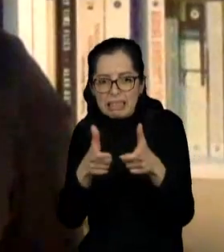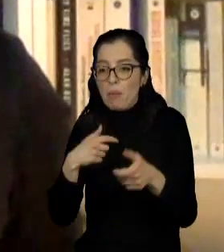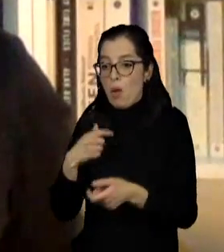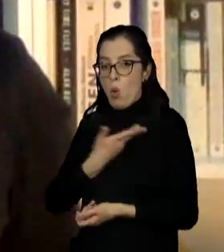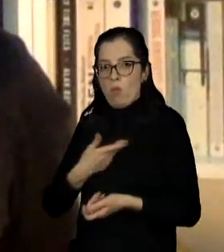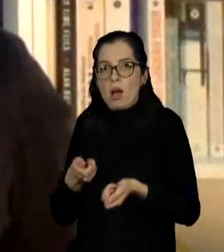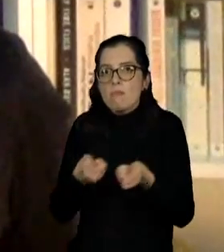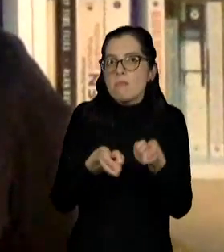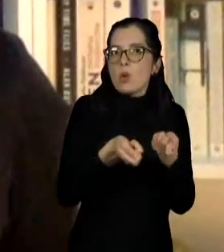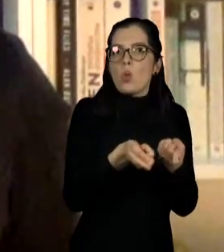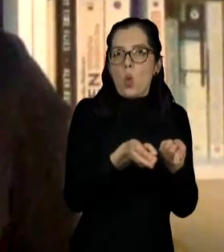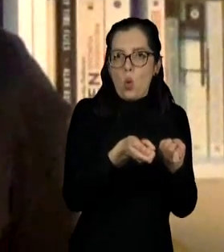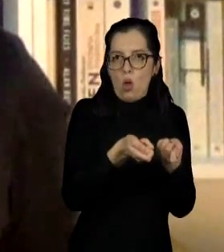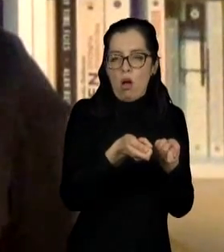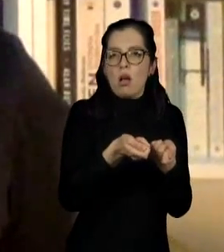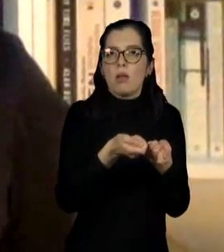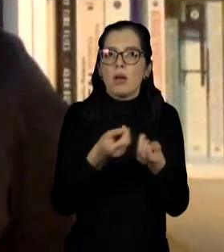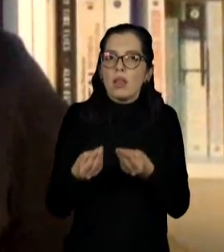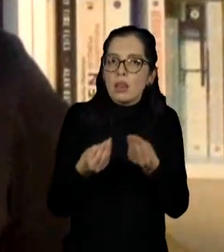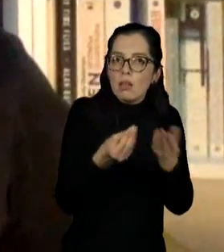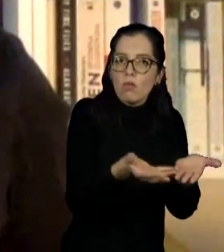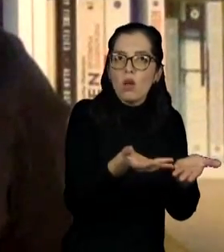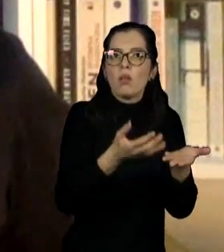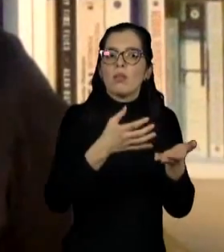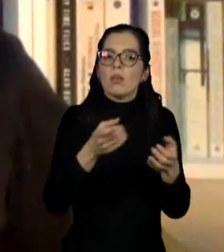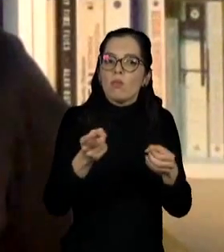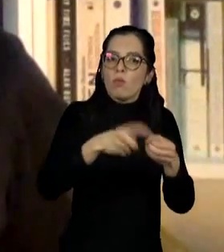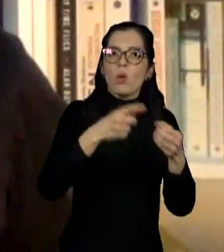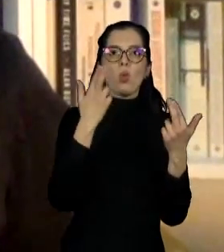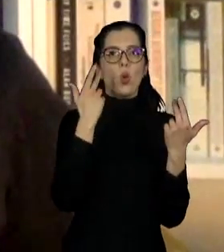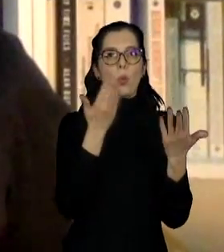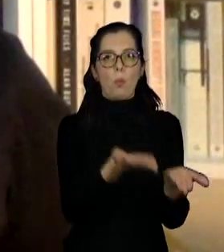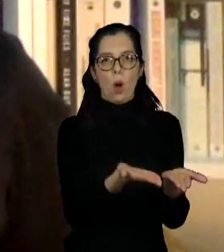allow us to return it back to its normal state with a little bit of slack.